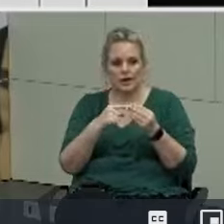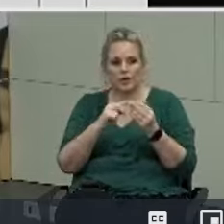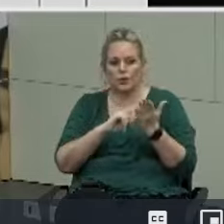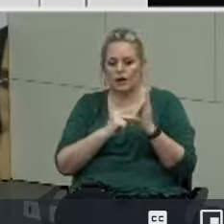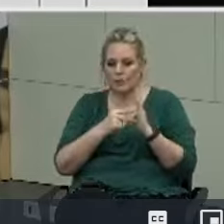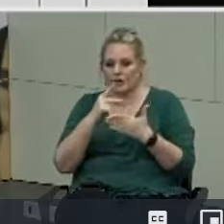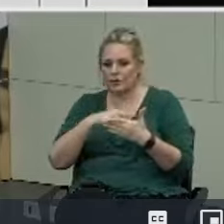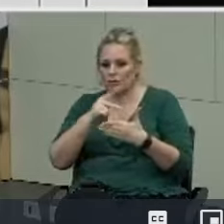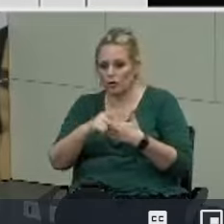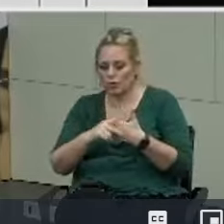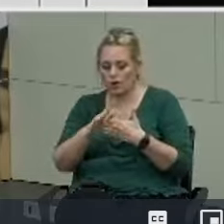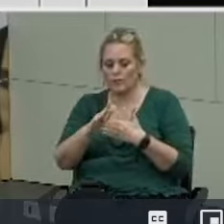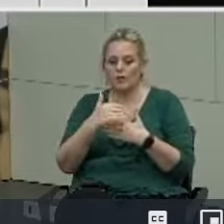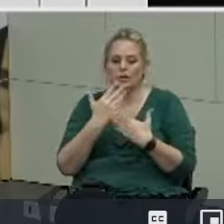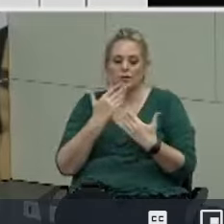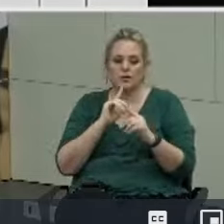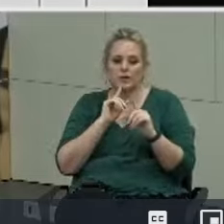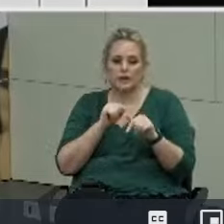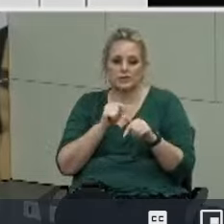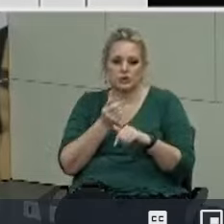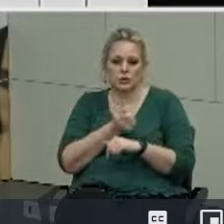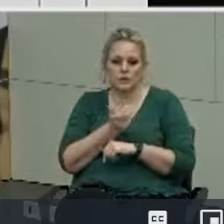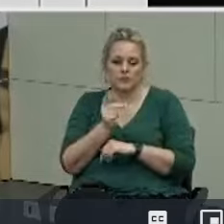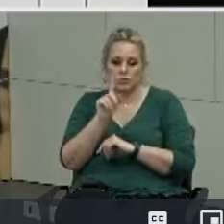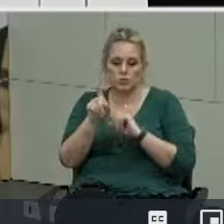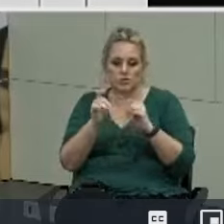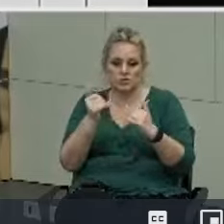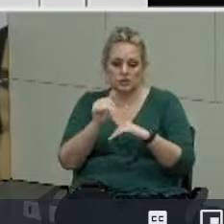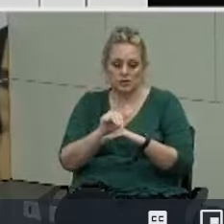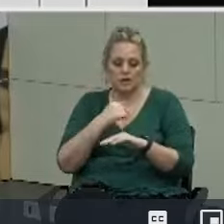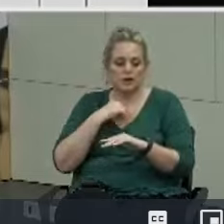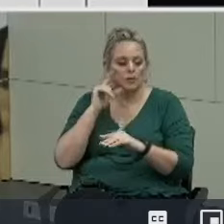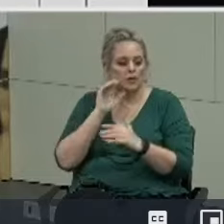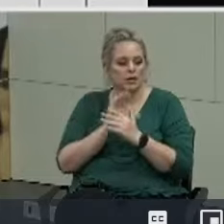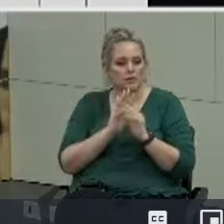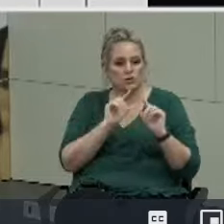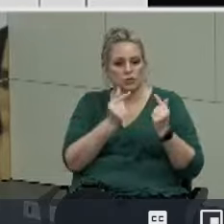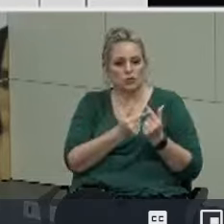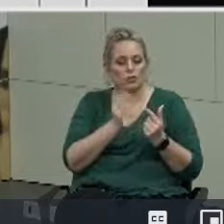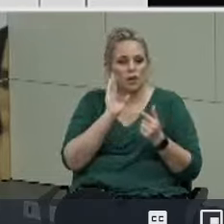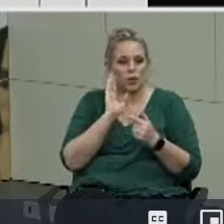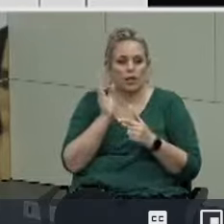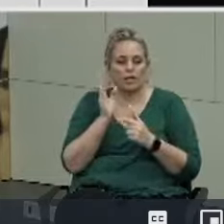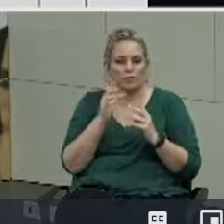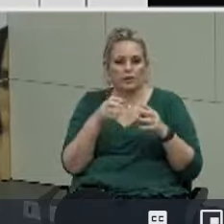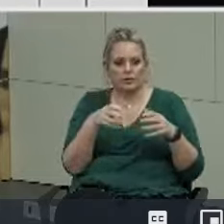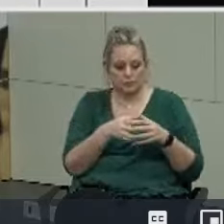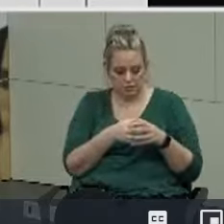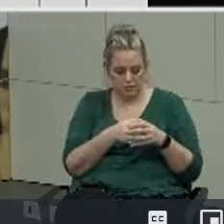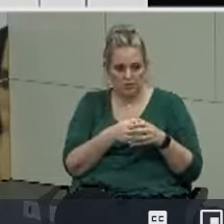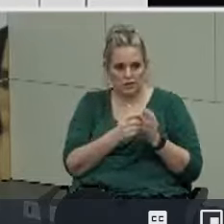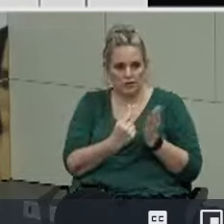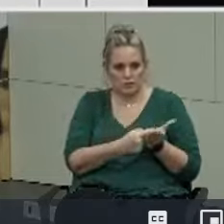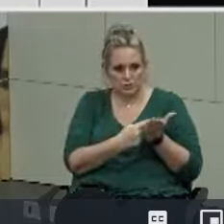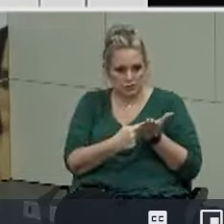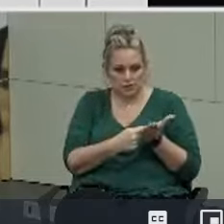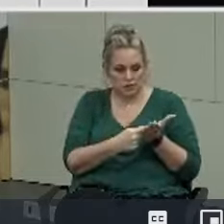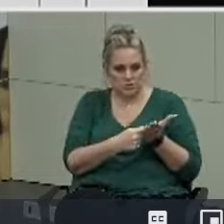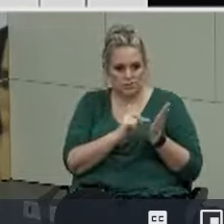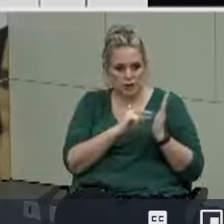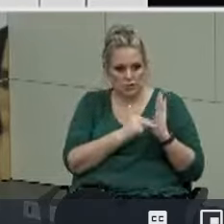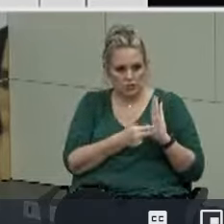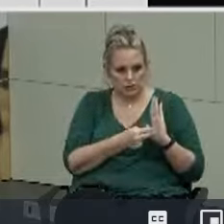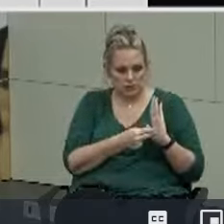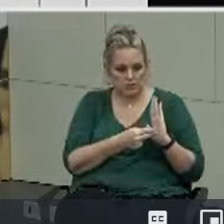we can answer some of those questions tonight uh i believe there's a group that's going to be meeting to talk about the definition a little bit